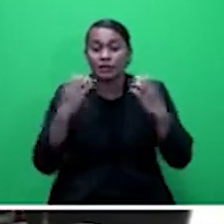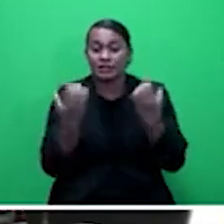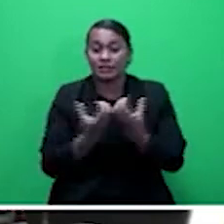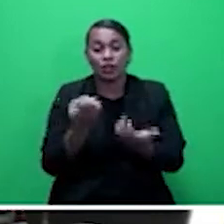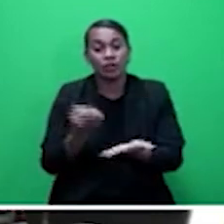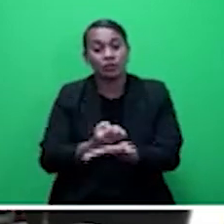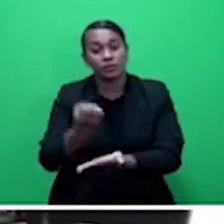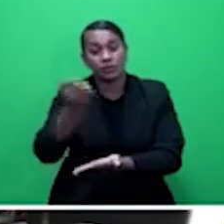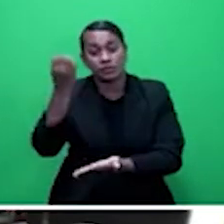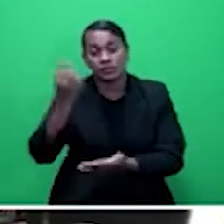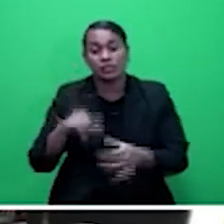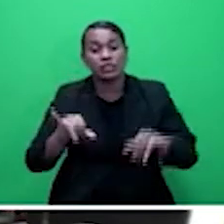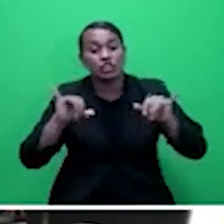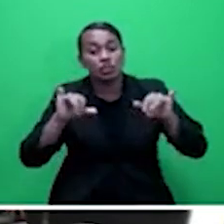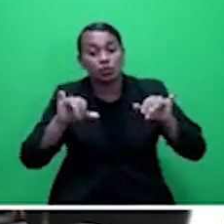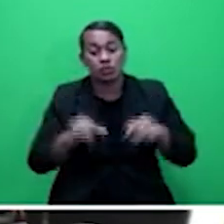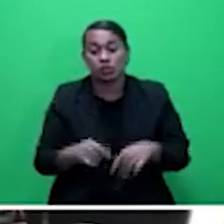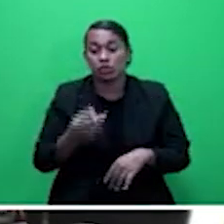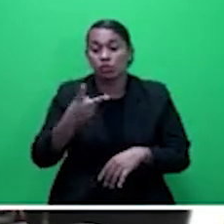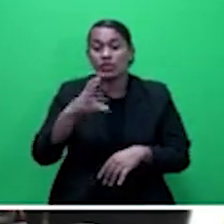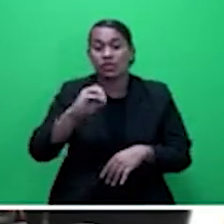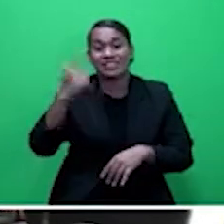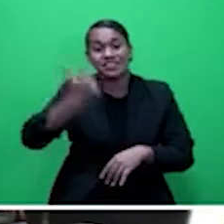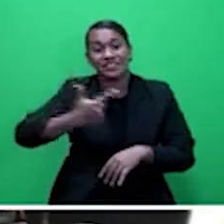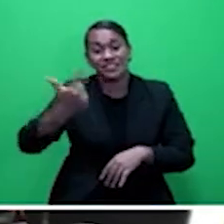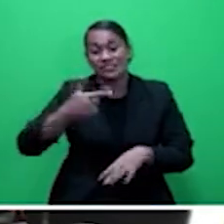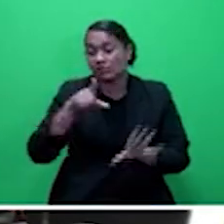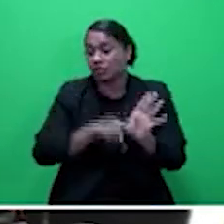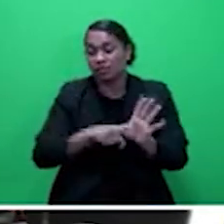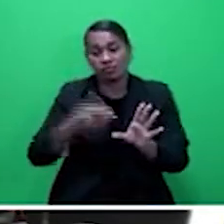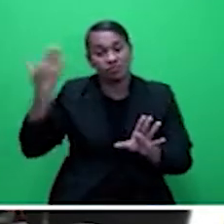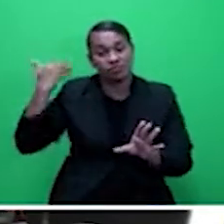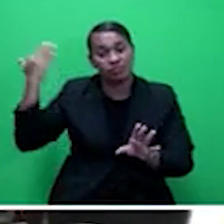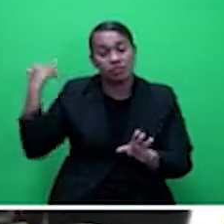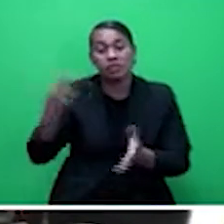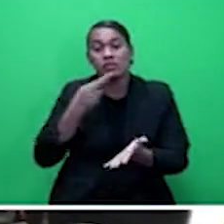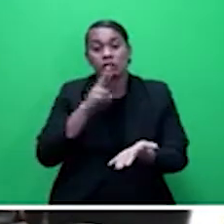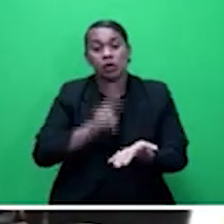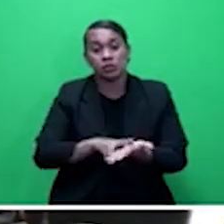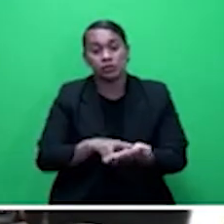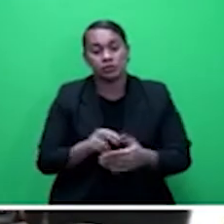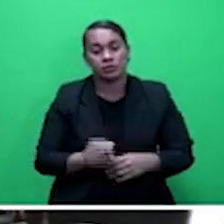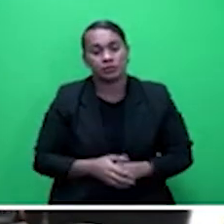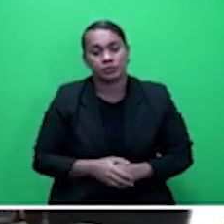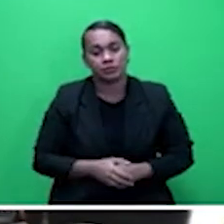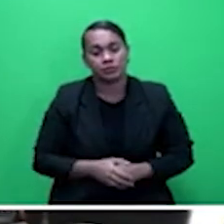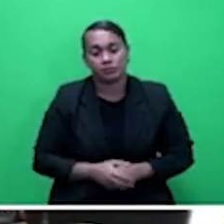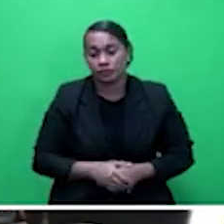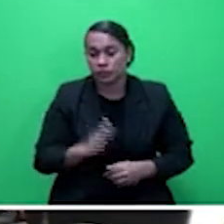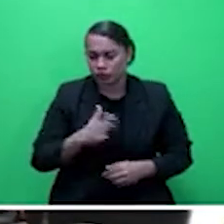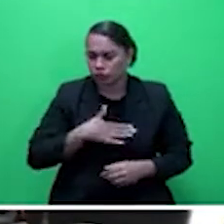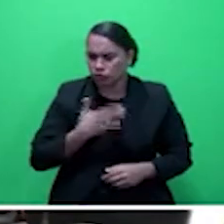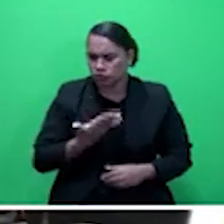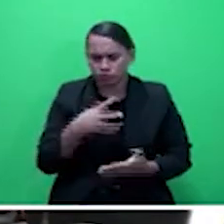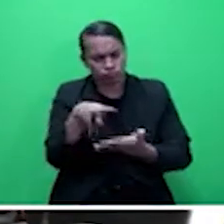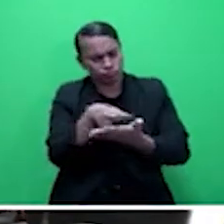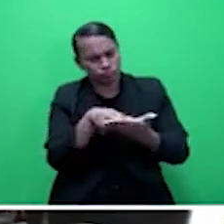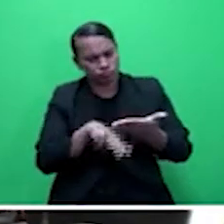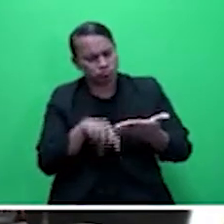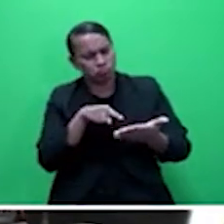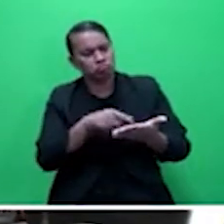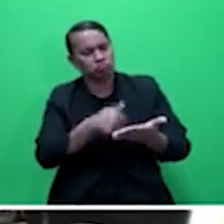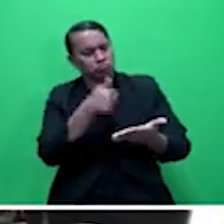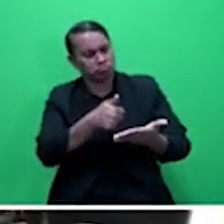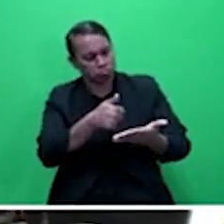2017 Annual Report. Honorable Speaker, it's actually quite interesting to note that for the year